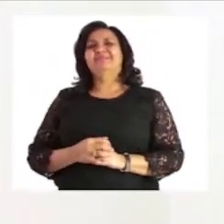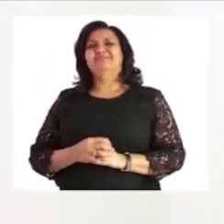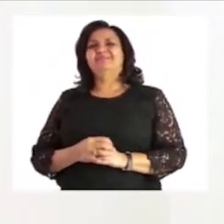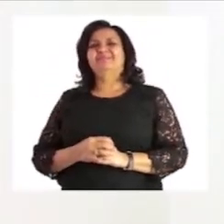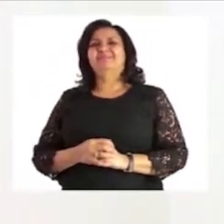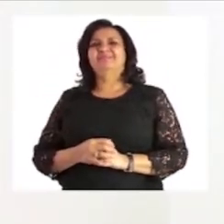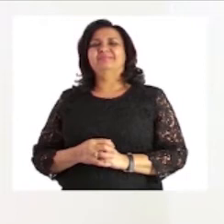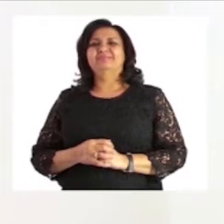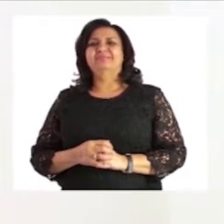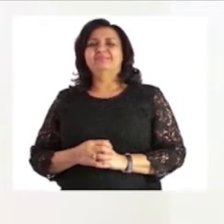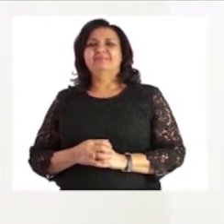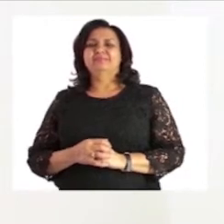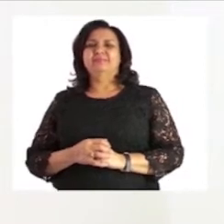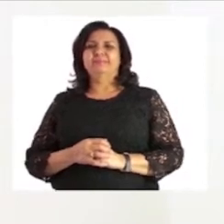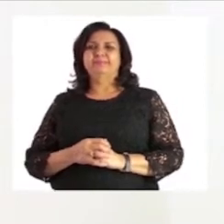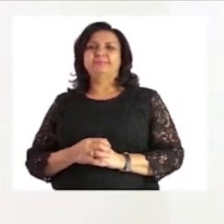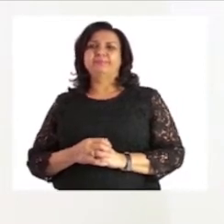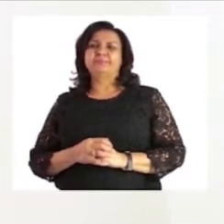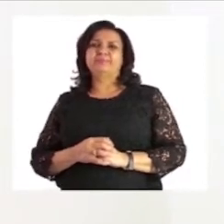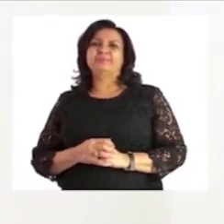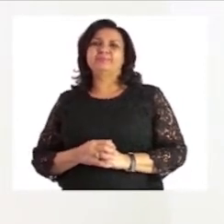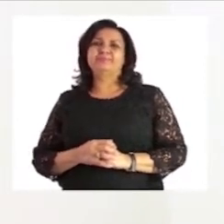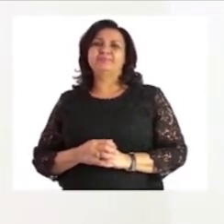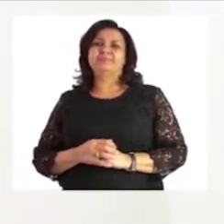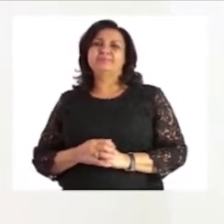Big square. Big Big done.